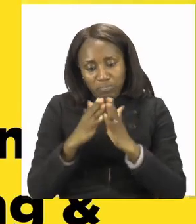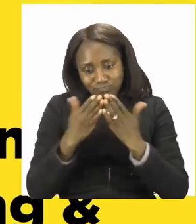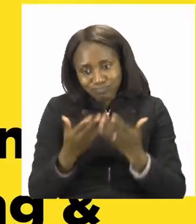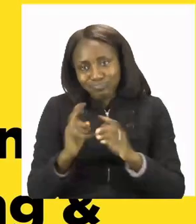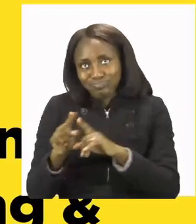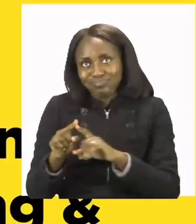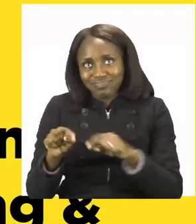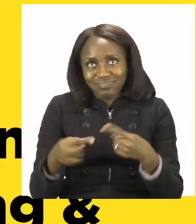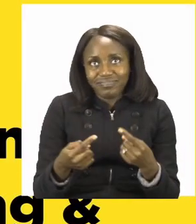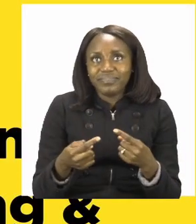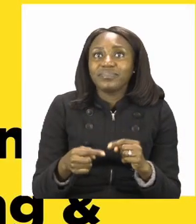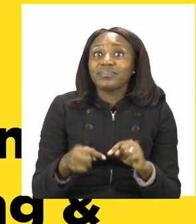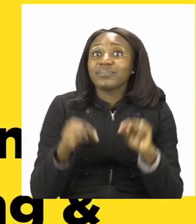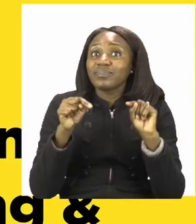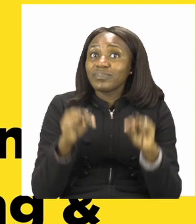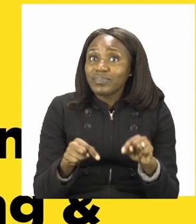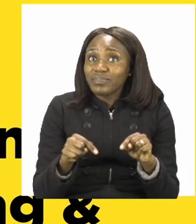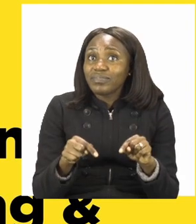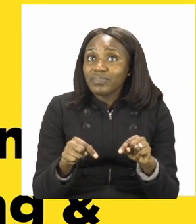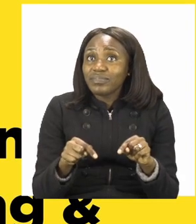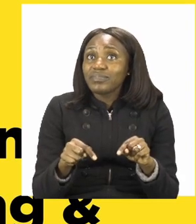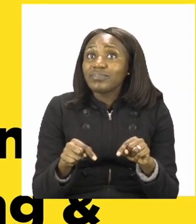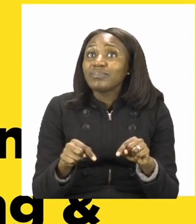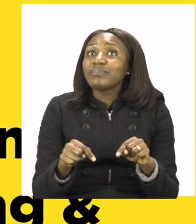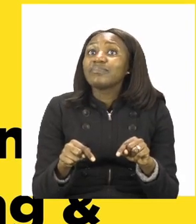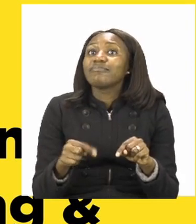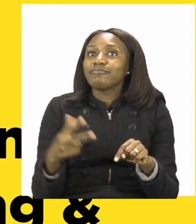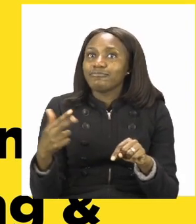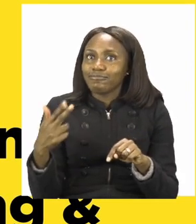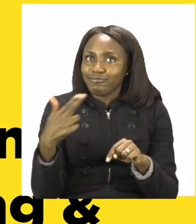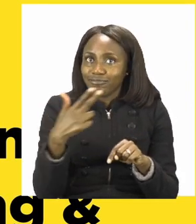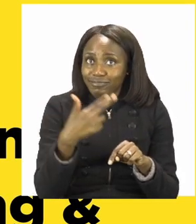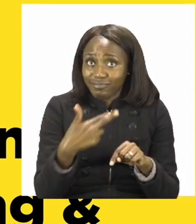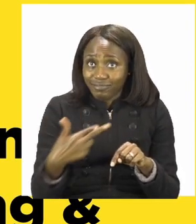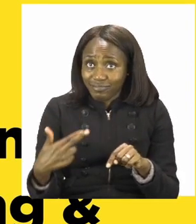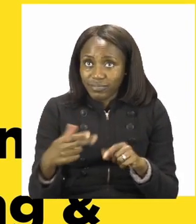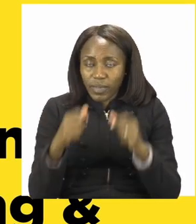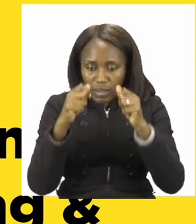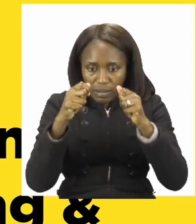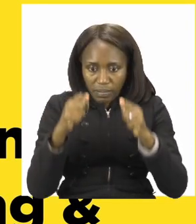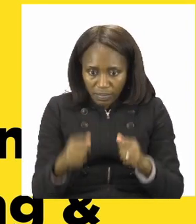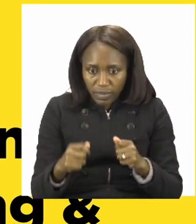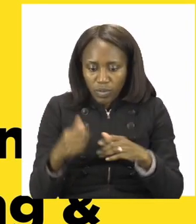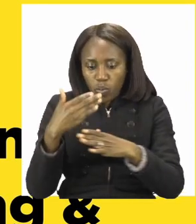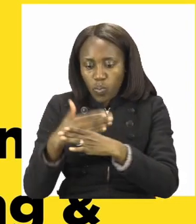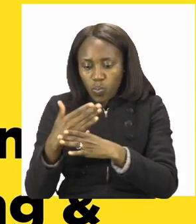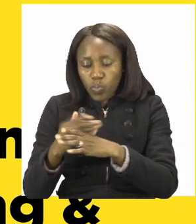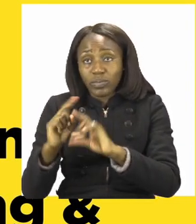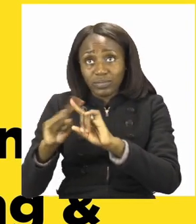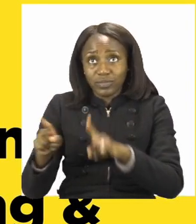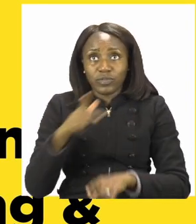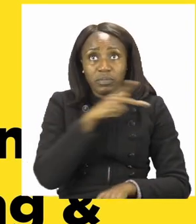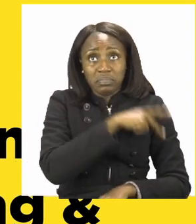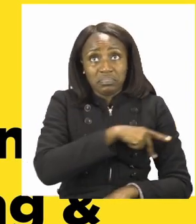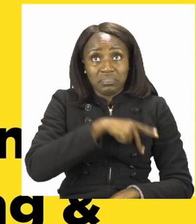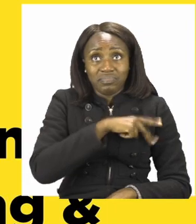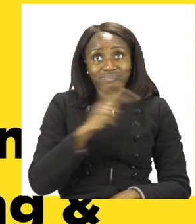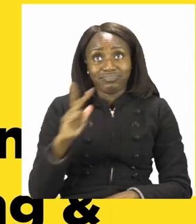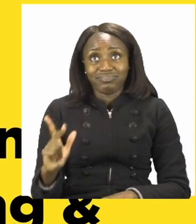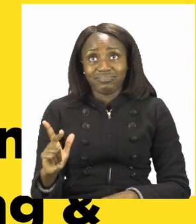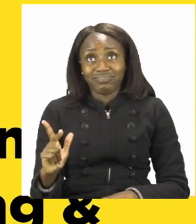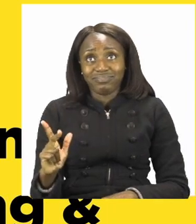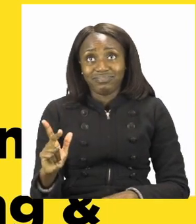else. For today's lesson lesson we will be doing cutting, pasting and